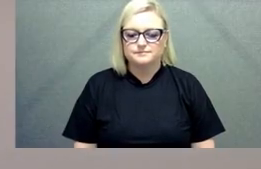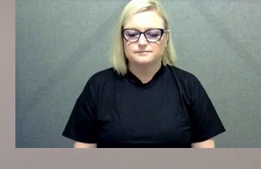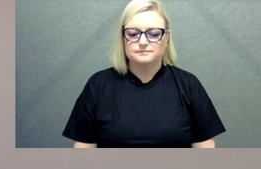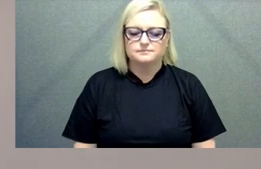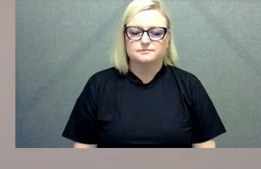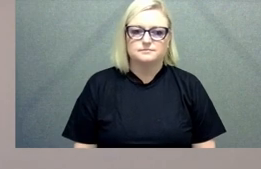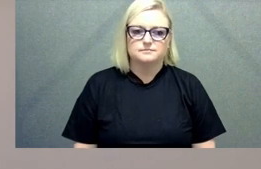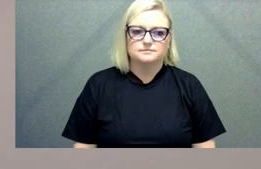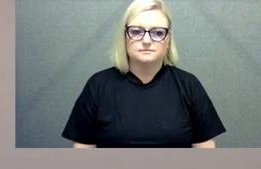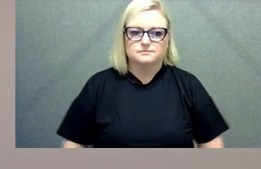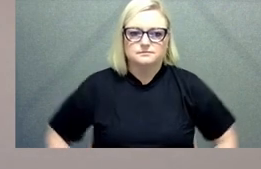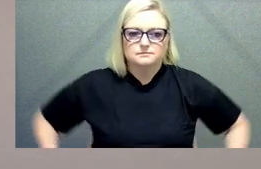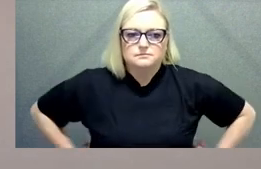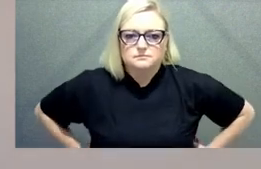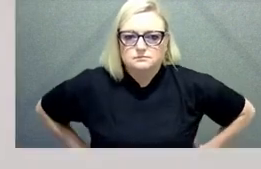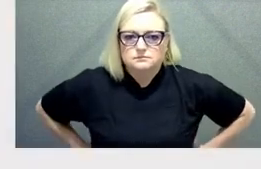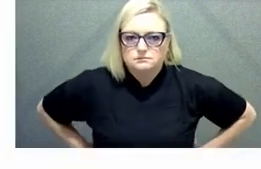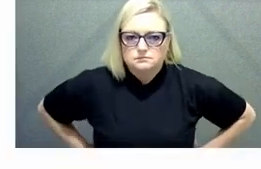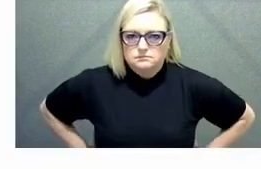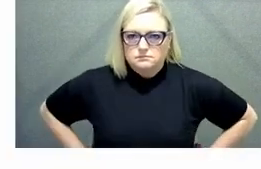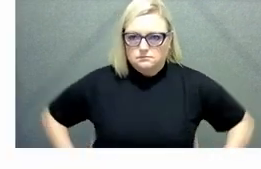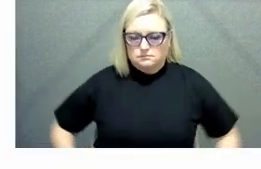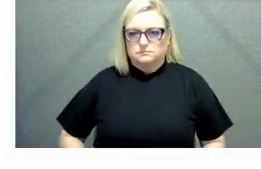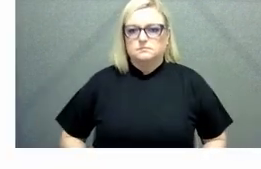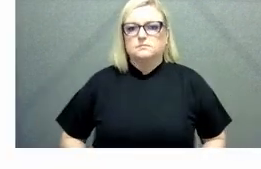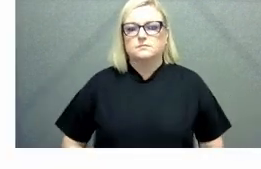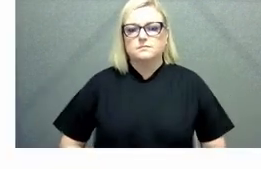is megan coppats and this is my aps story